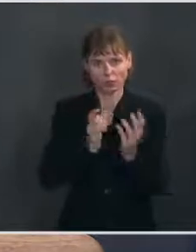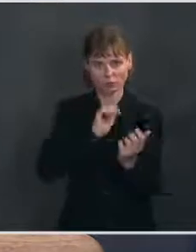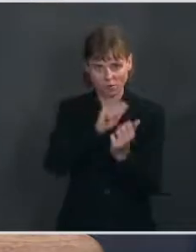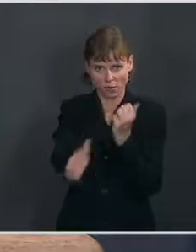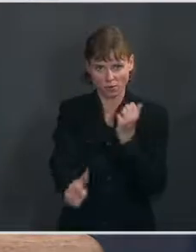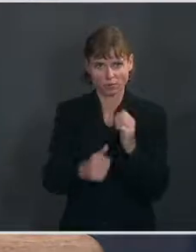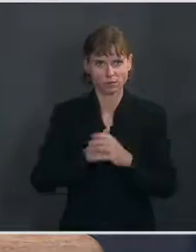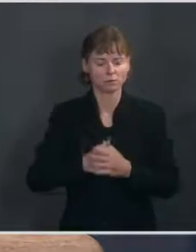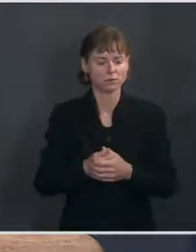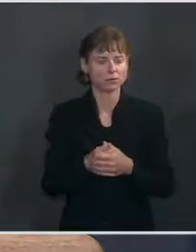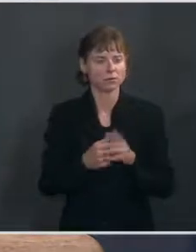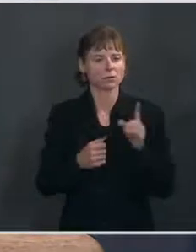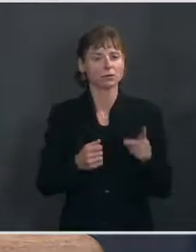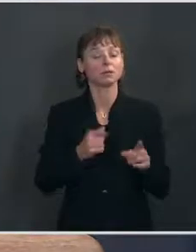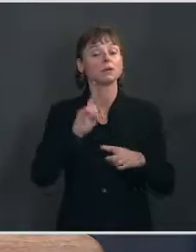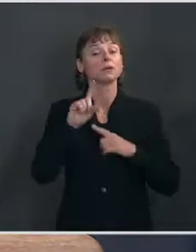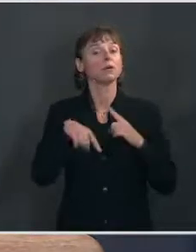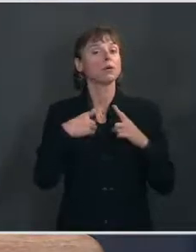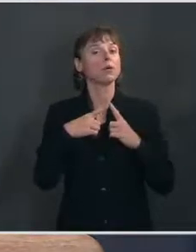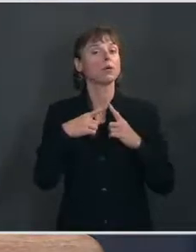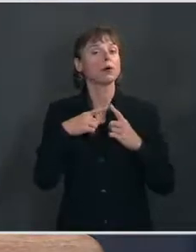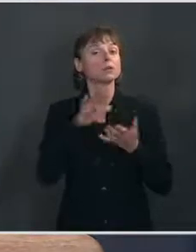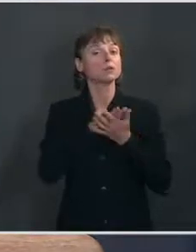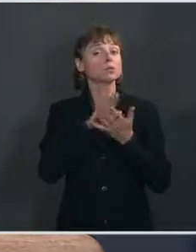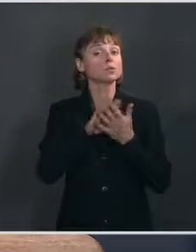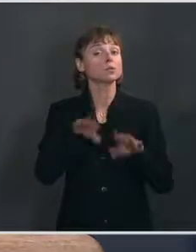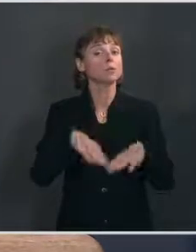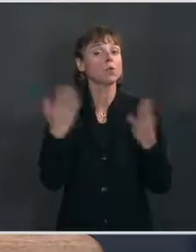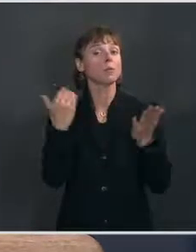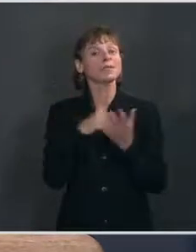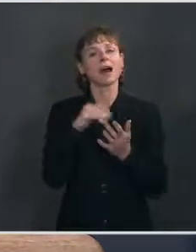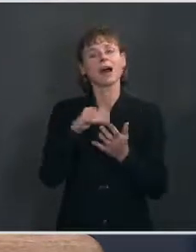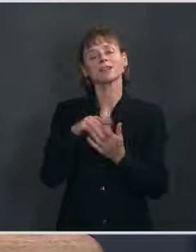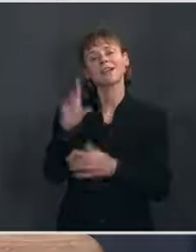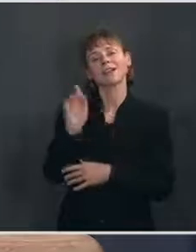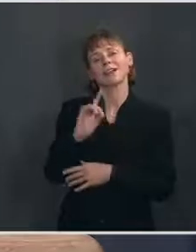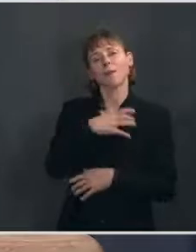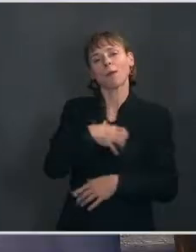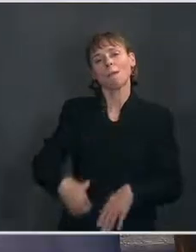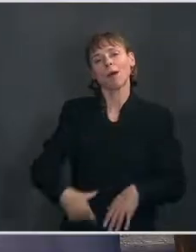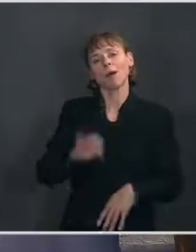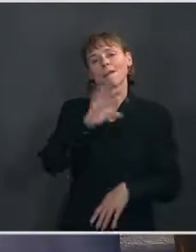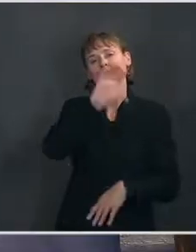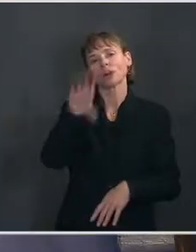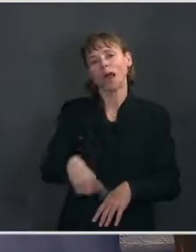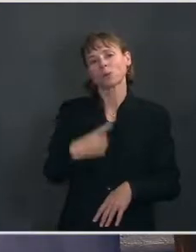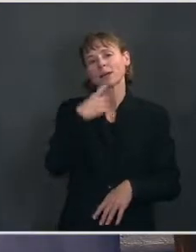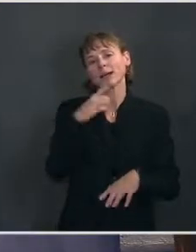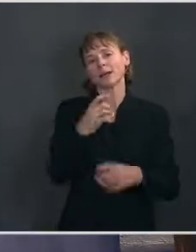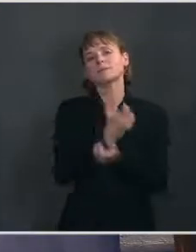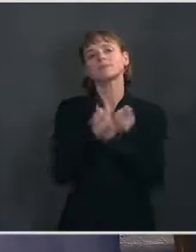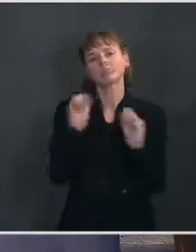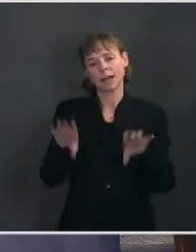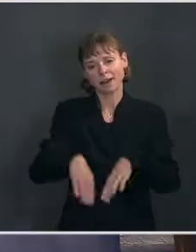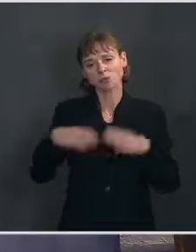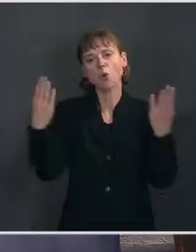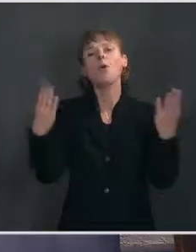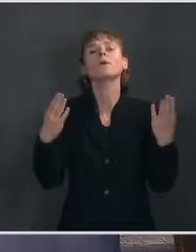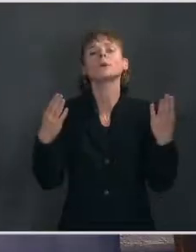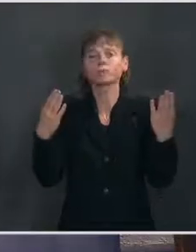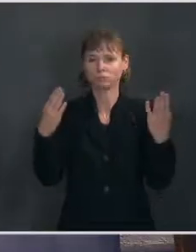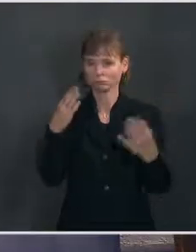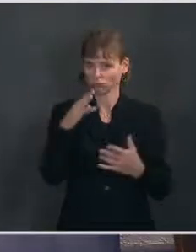The Thanks, Jen. On school reopening, the Democratic mayor of Chicago has said that it's safe to reopen schools. They've invested $100 million